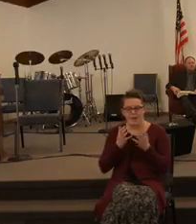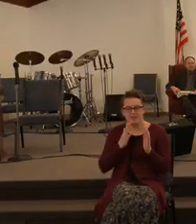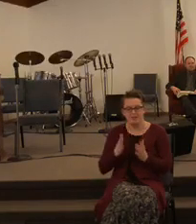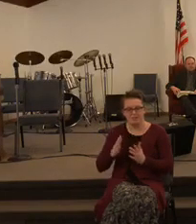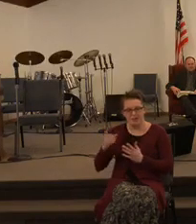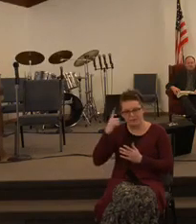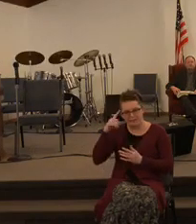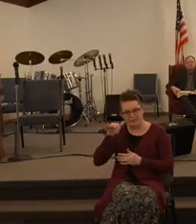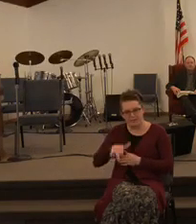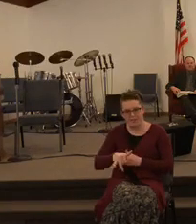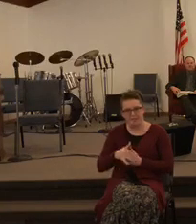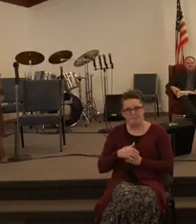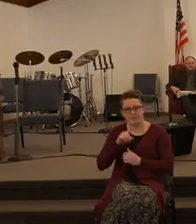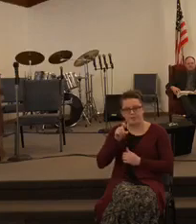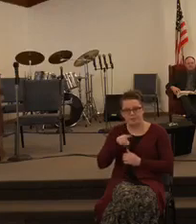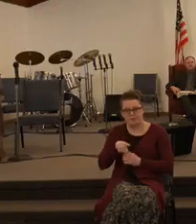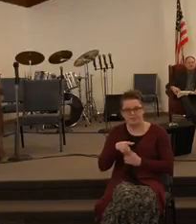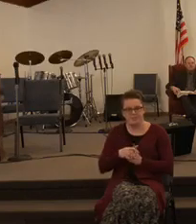and